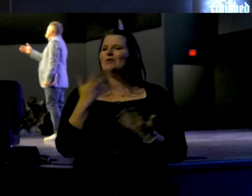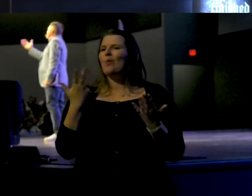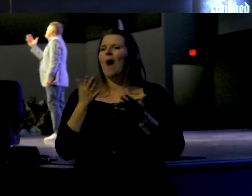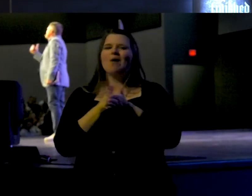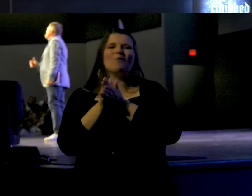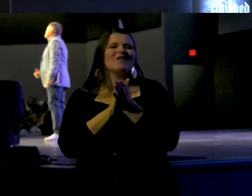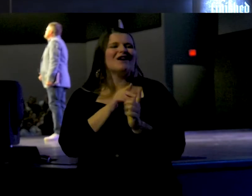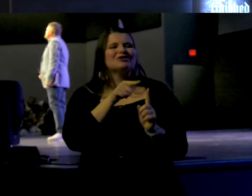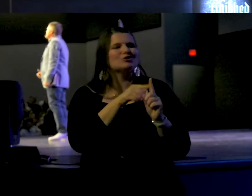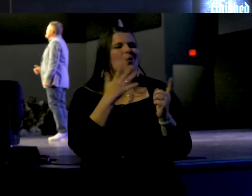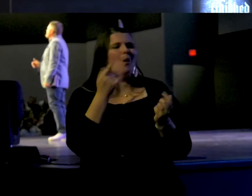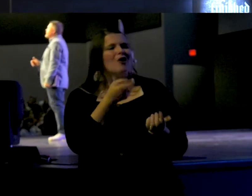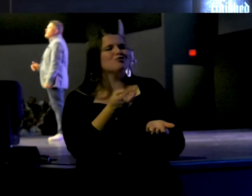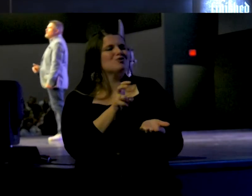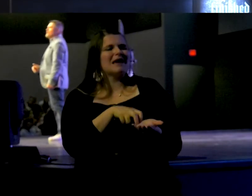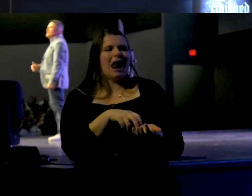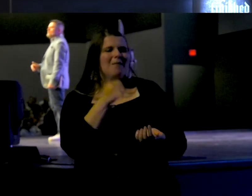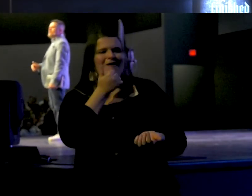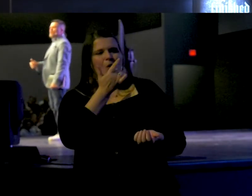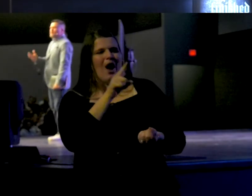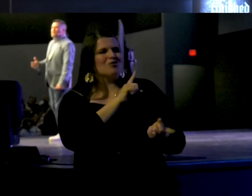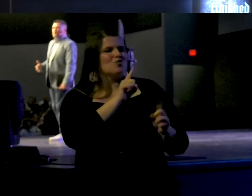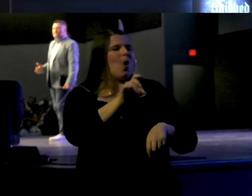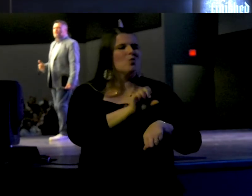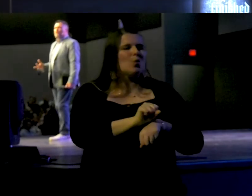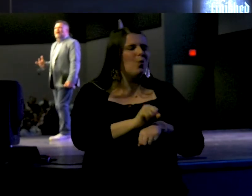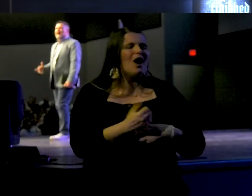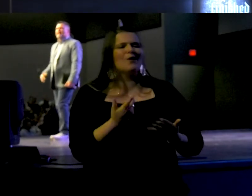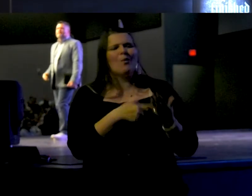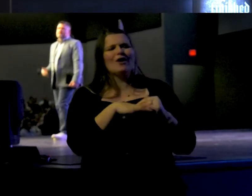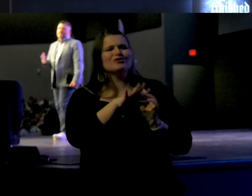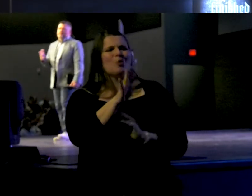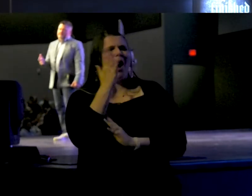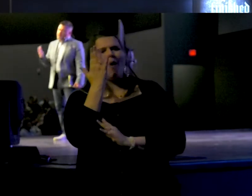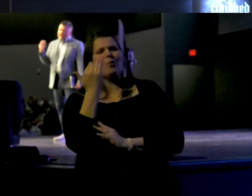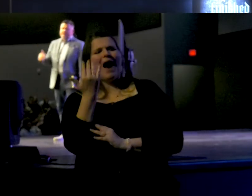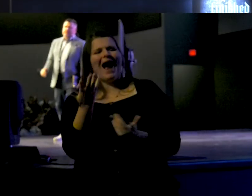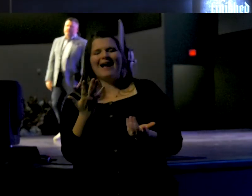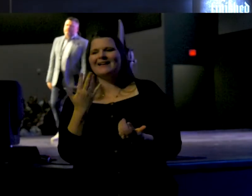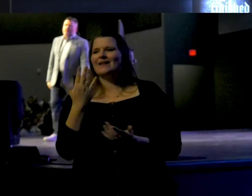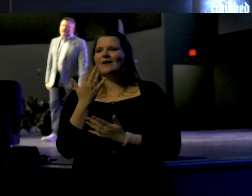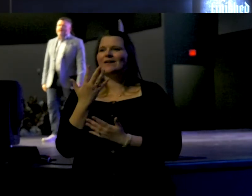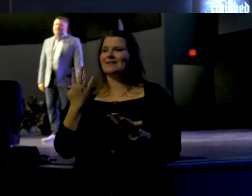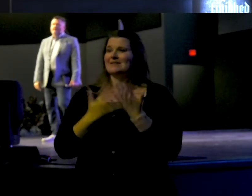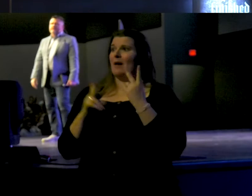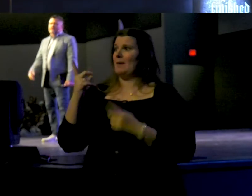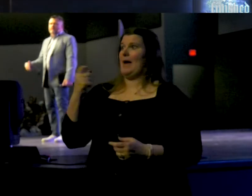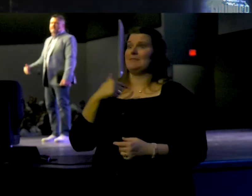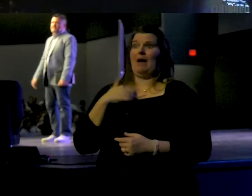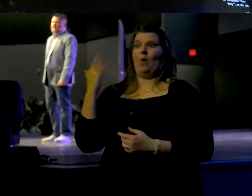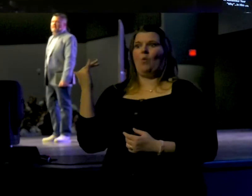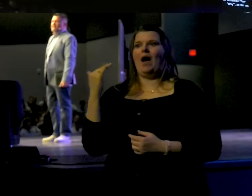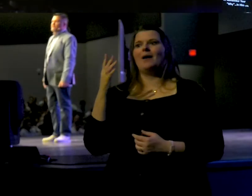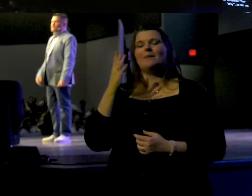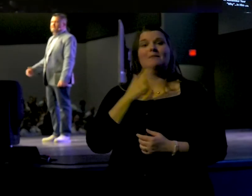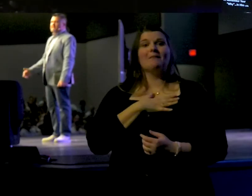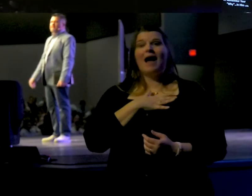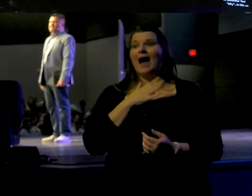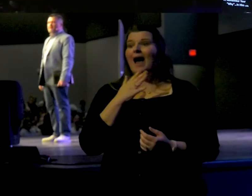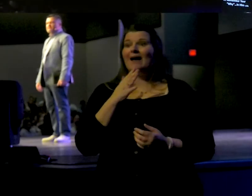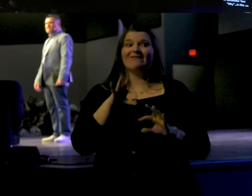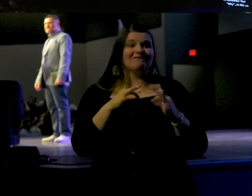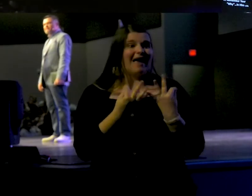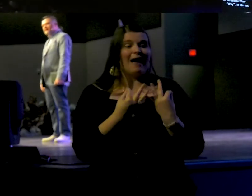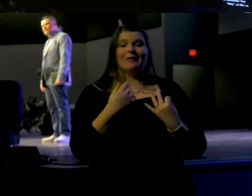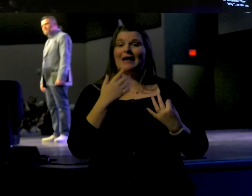motivates you? Why do you get up? Come to work every day. Why are you here? What's your why? Some of you may say, oh, my children are my why. They're the reason I live and the